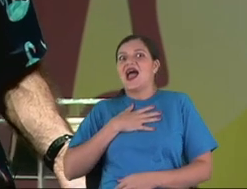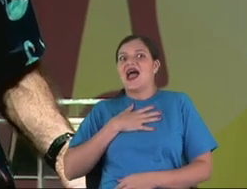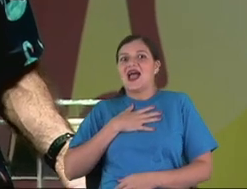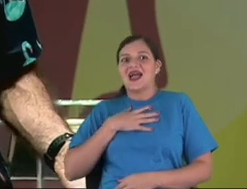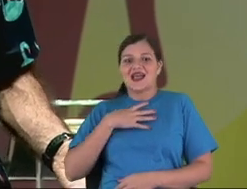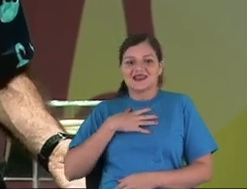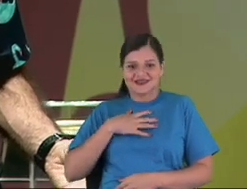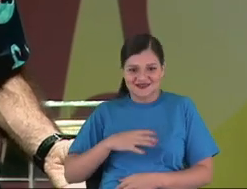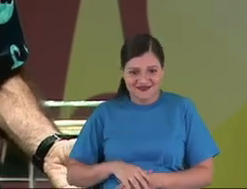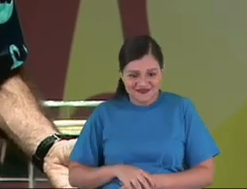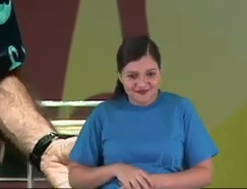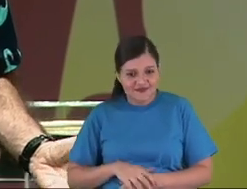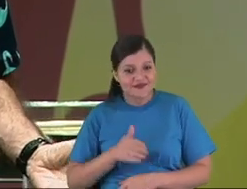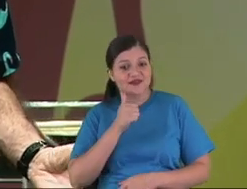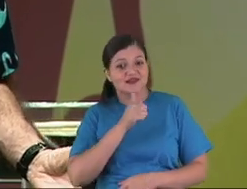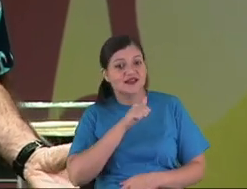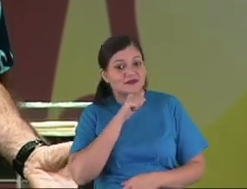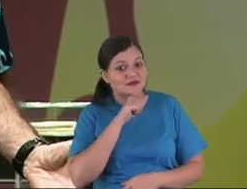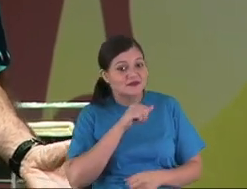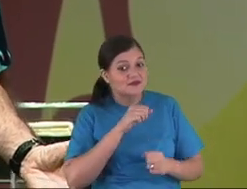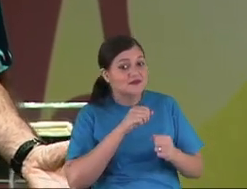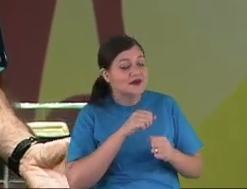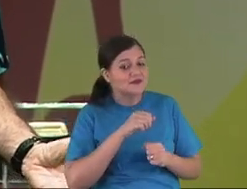heaven. When?